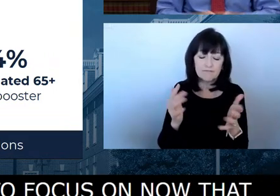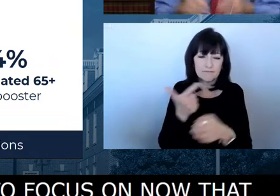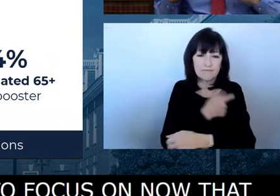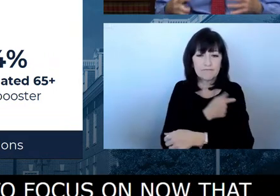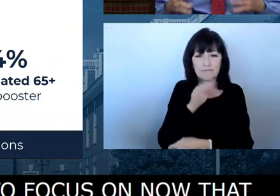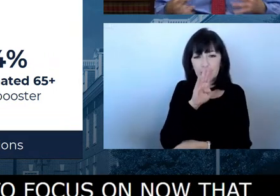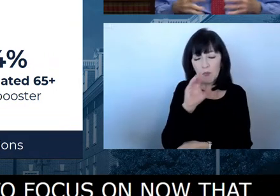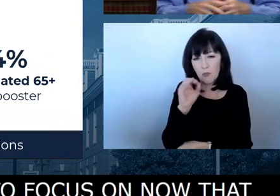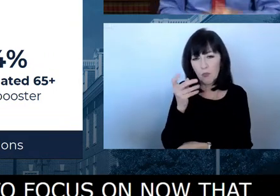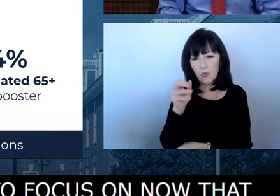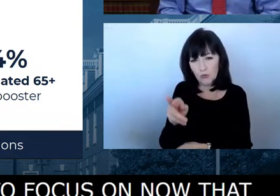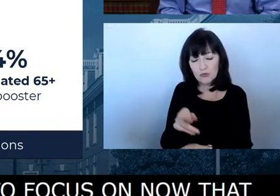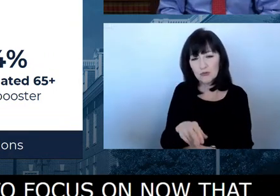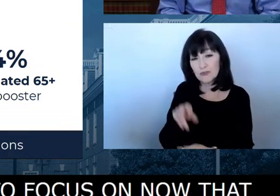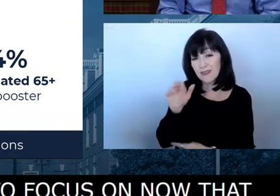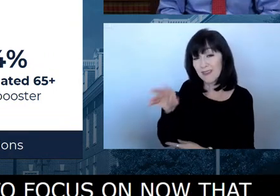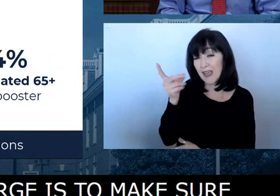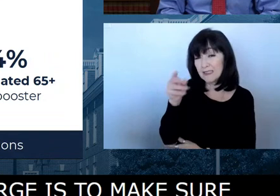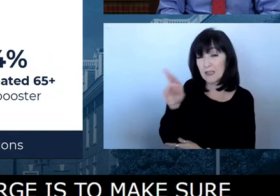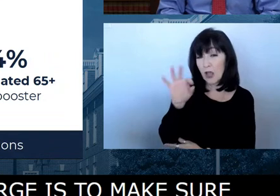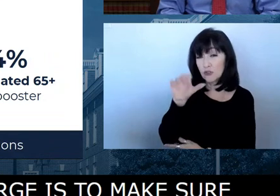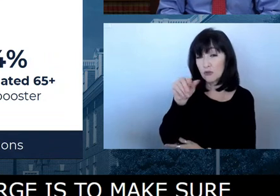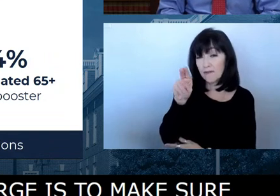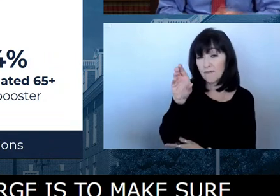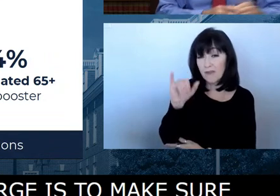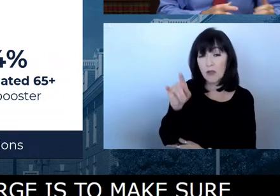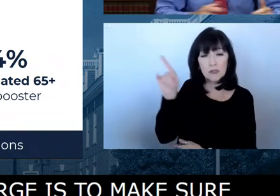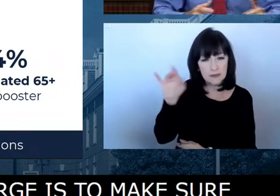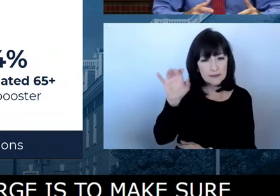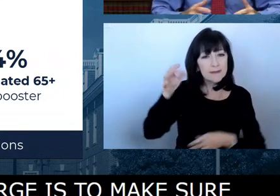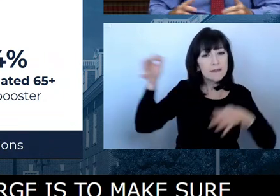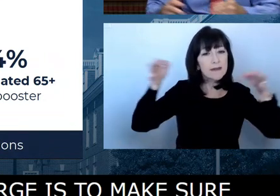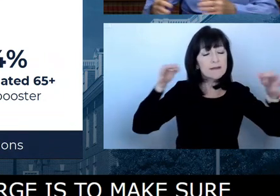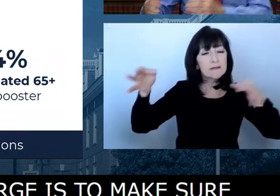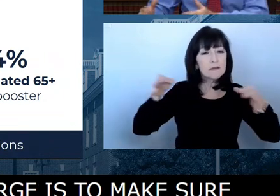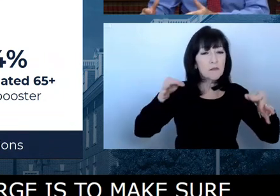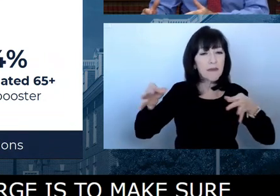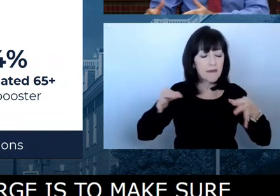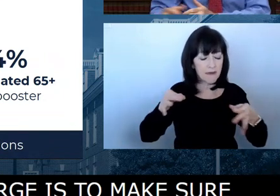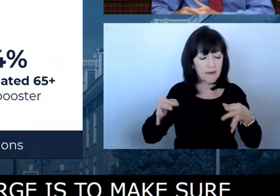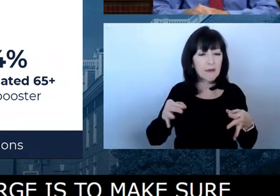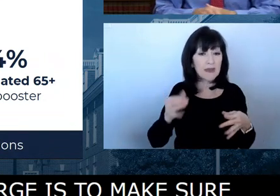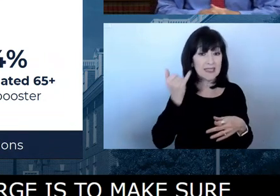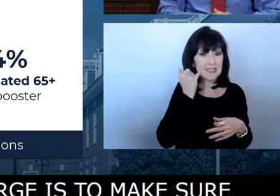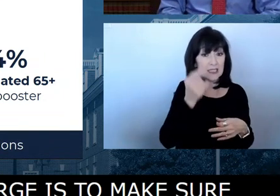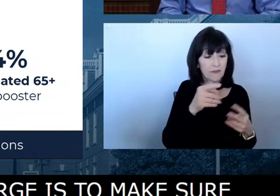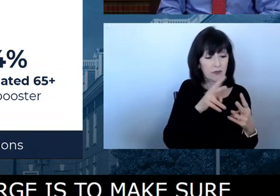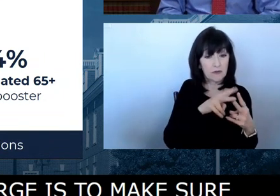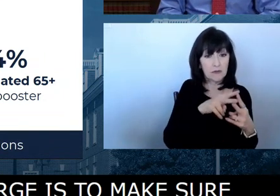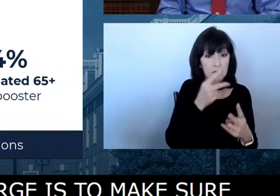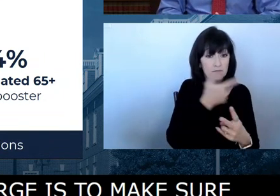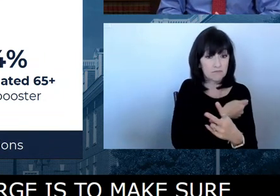Fauci mentioned how much additional protection is provided if you get fully vaccinated and the booster.